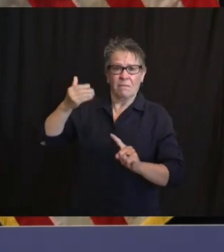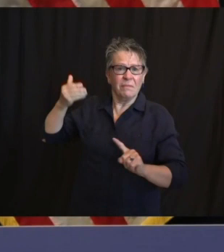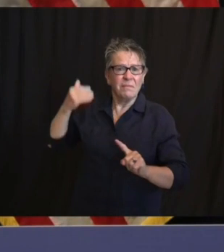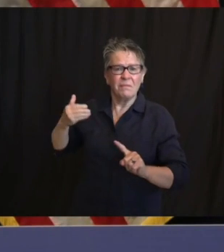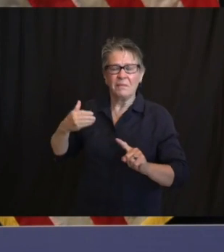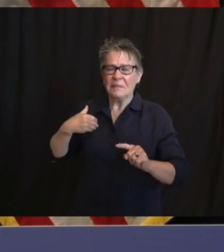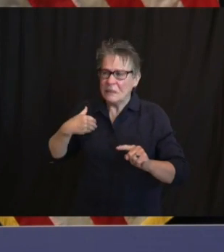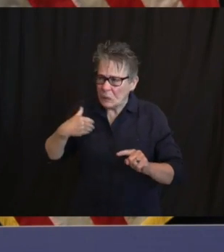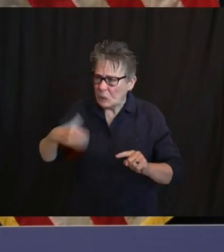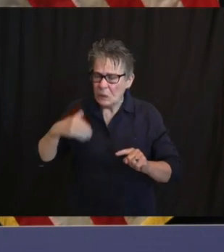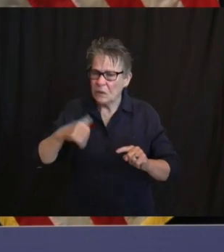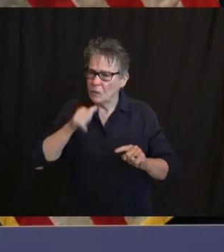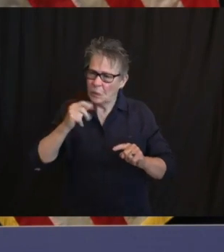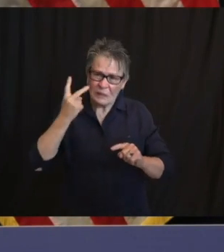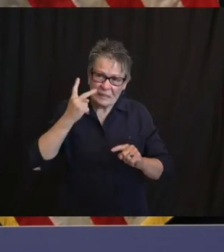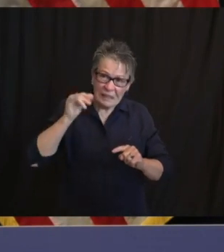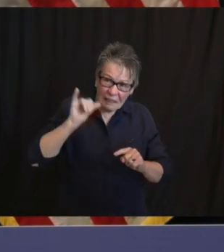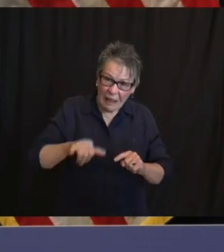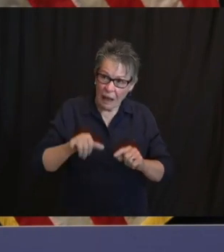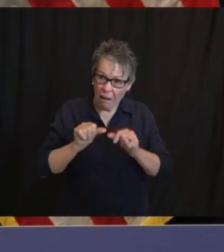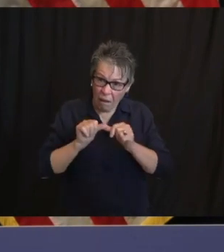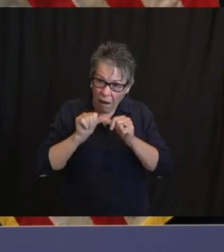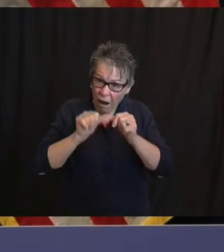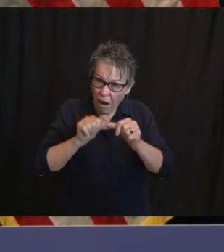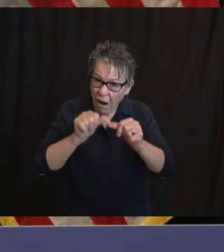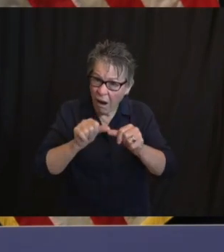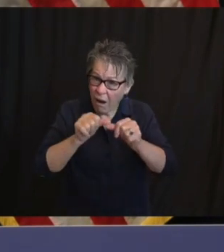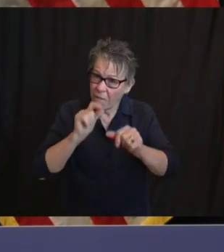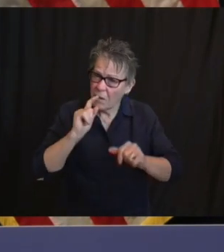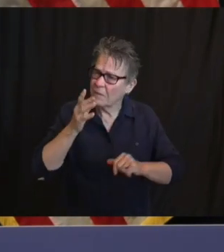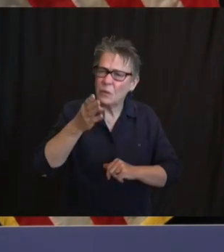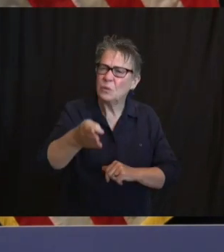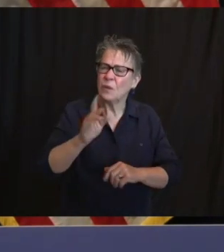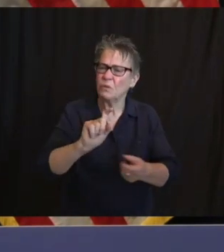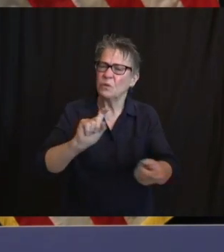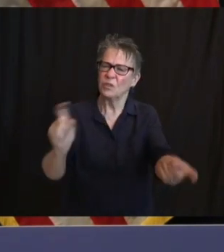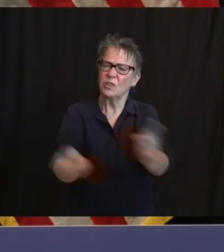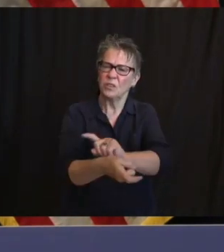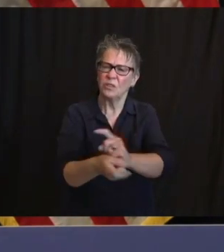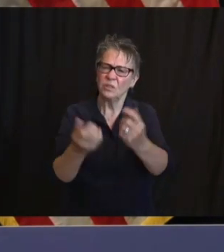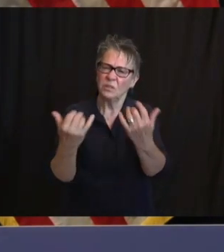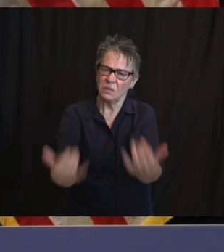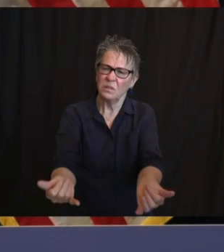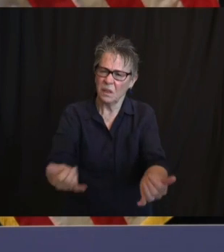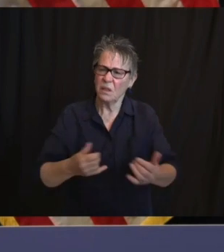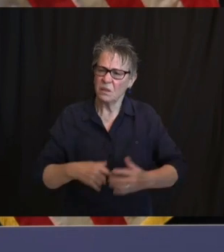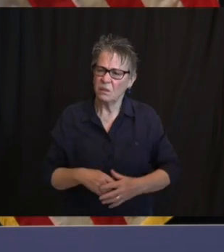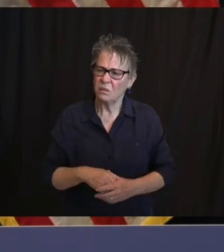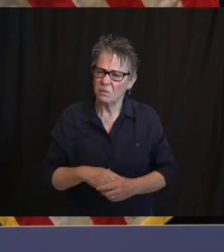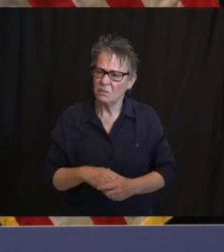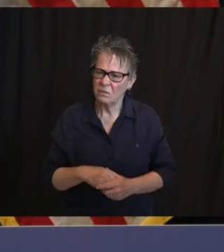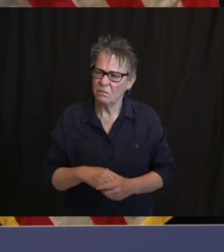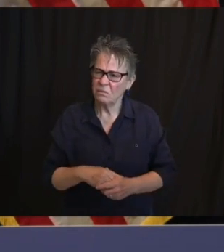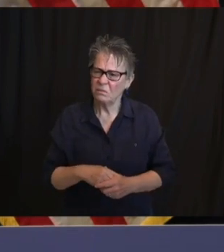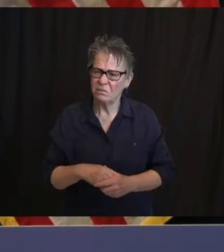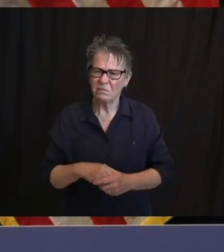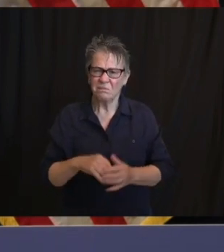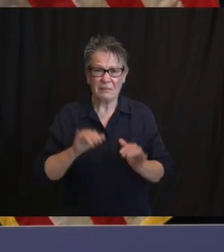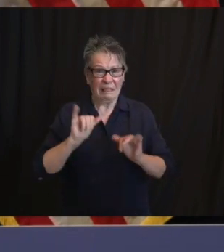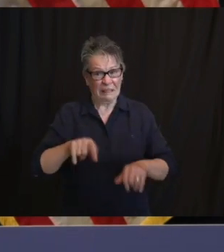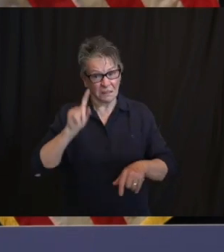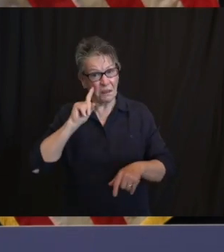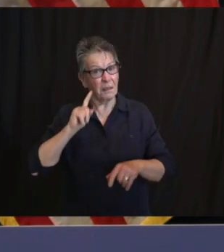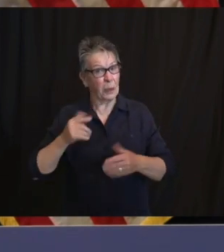The insidious effects of racism are not new to us, even in New Jersey. Racism